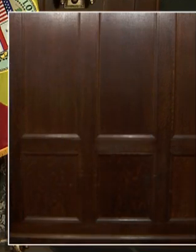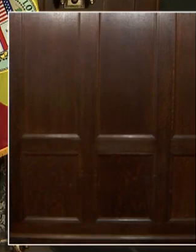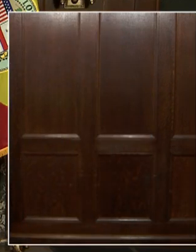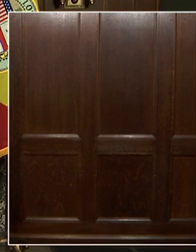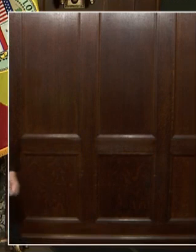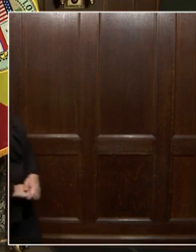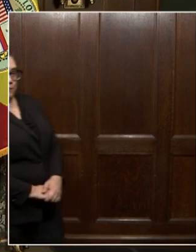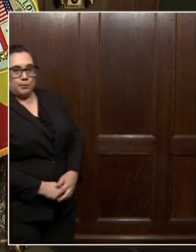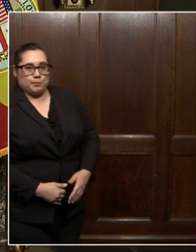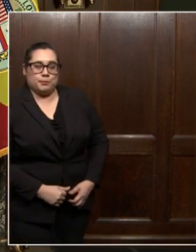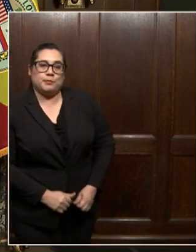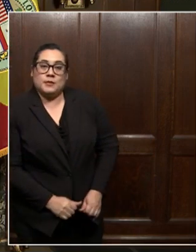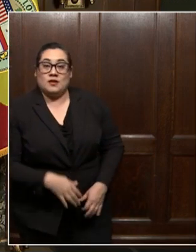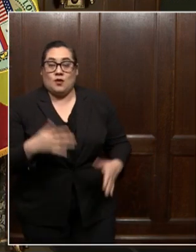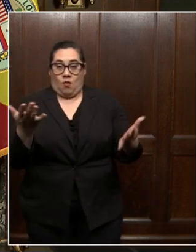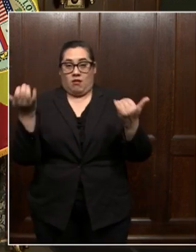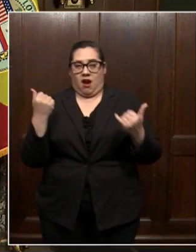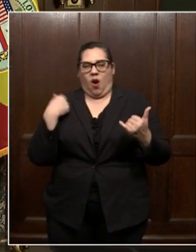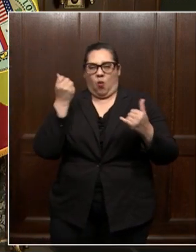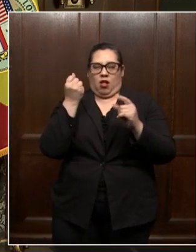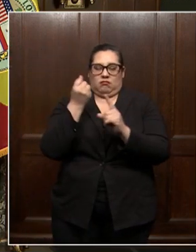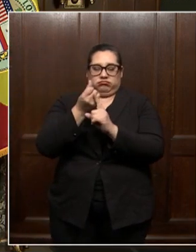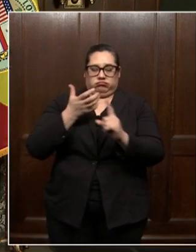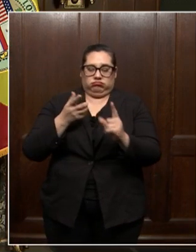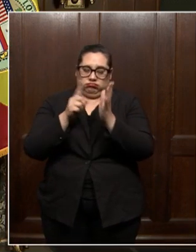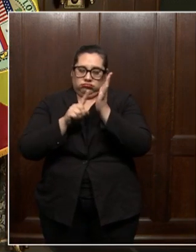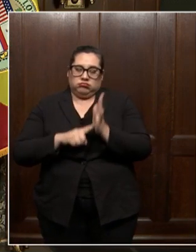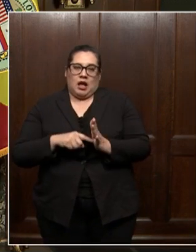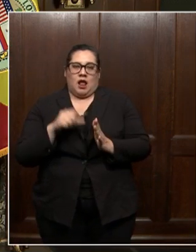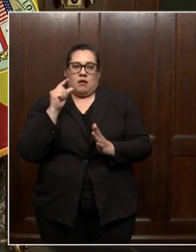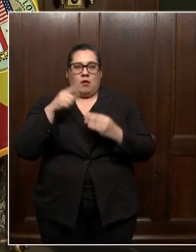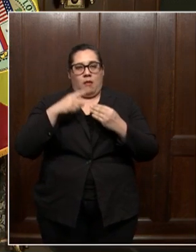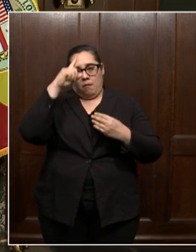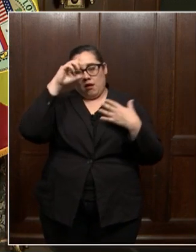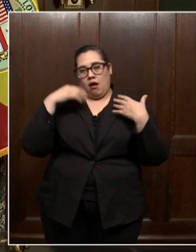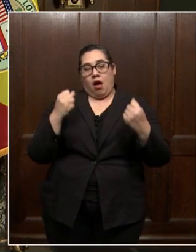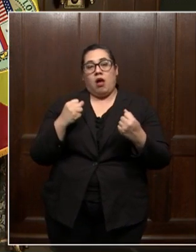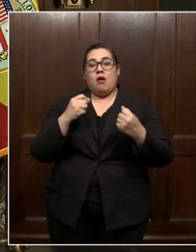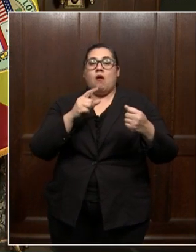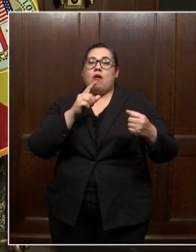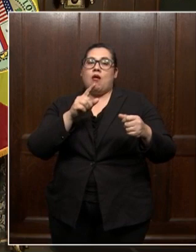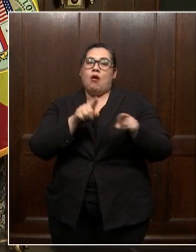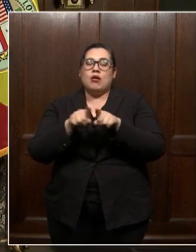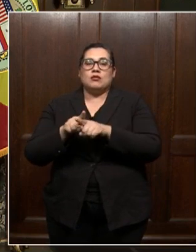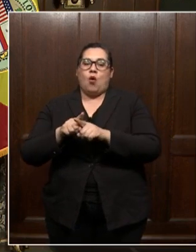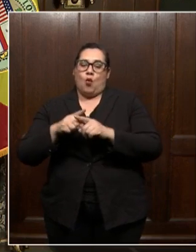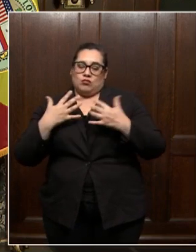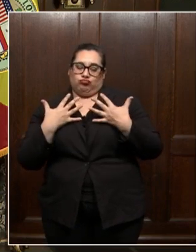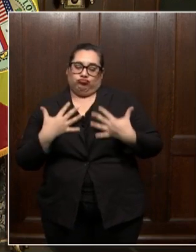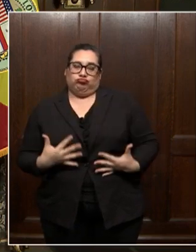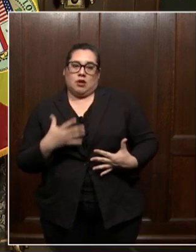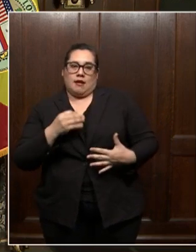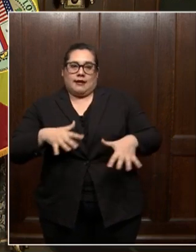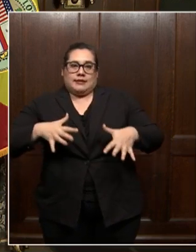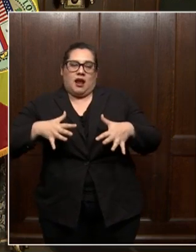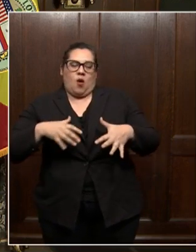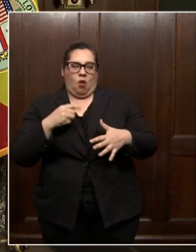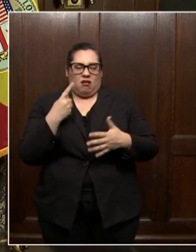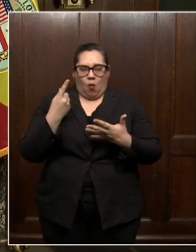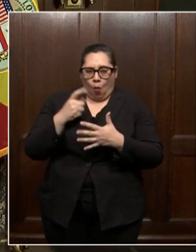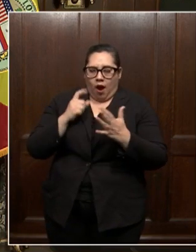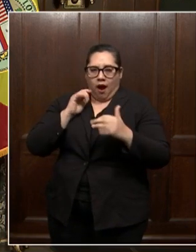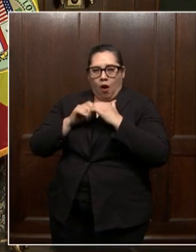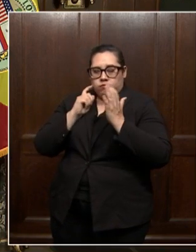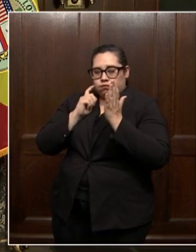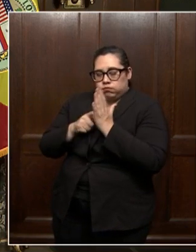bit more of depression and anxiety. Let's just review some of the signs and give you parents something to be aware